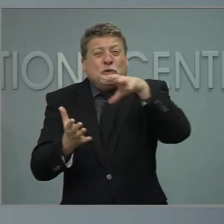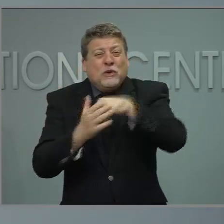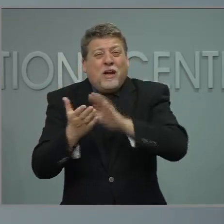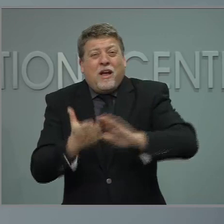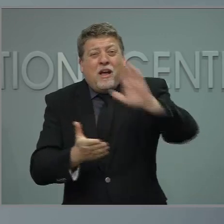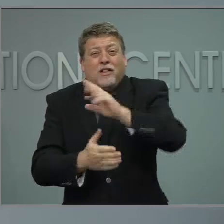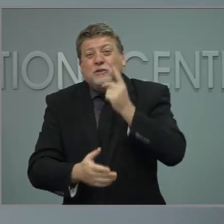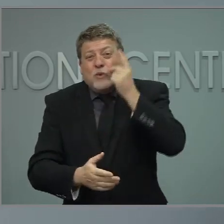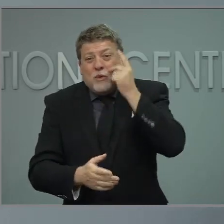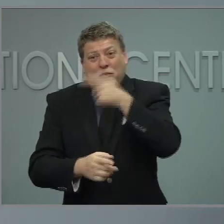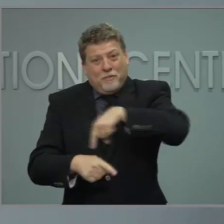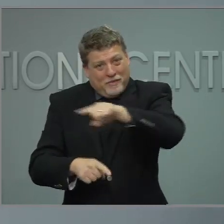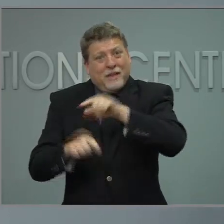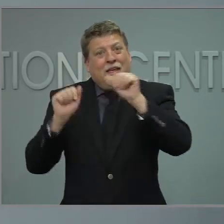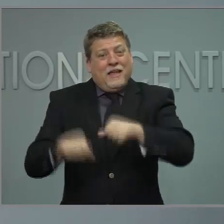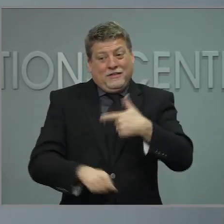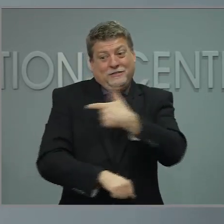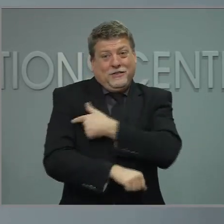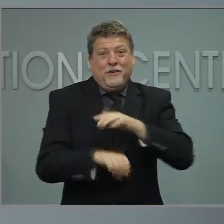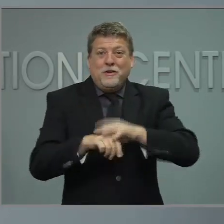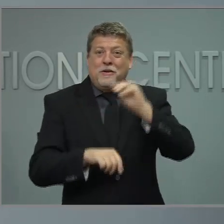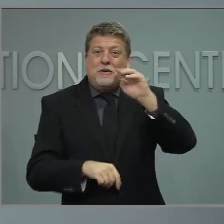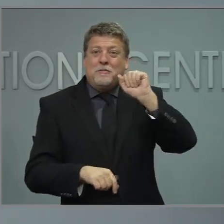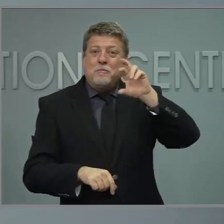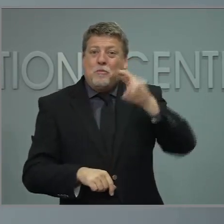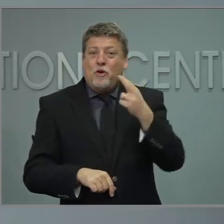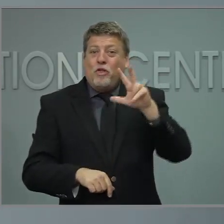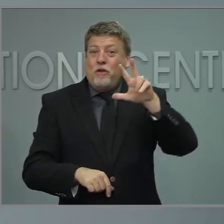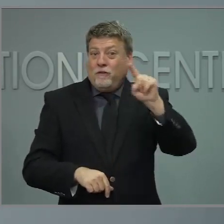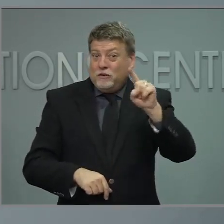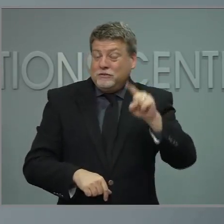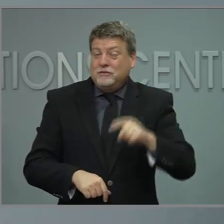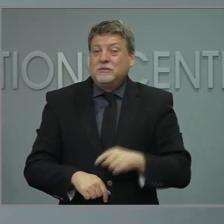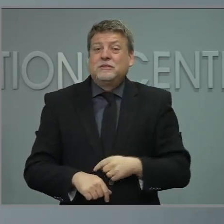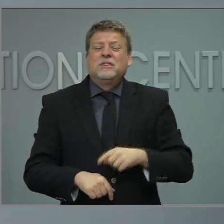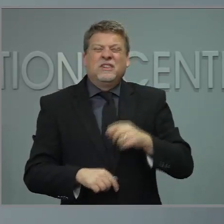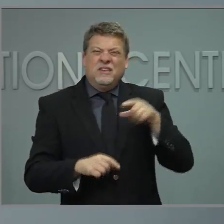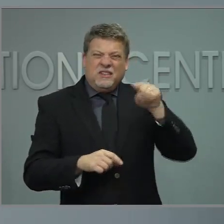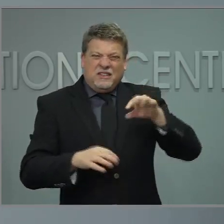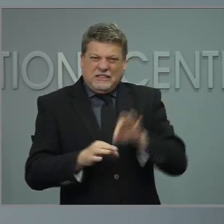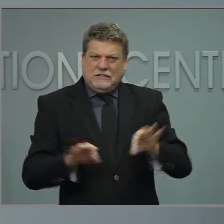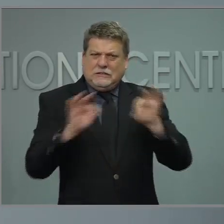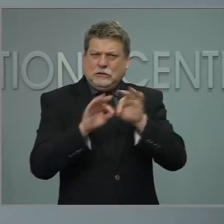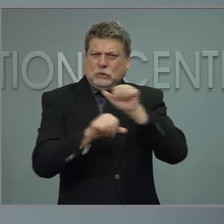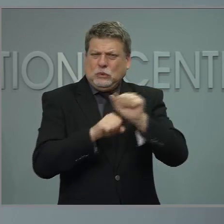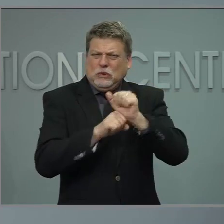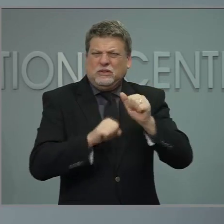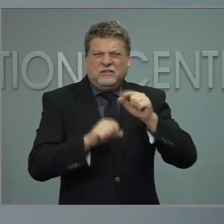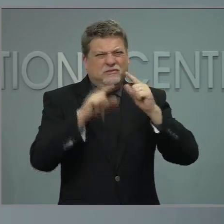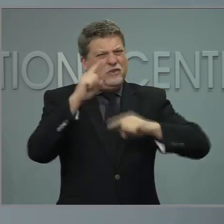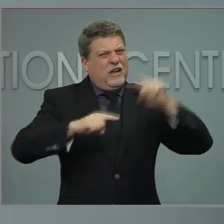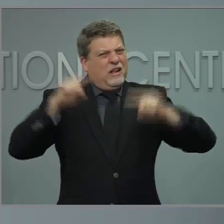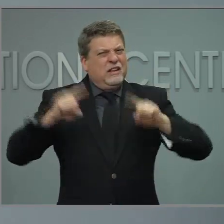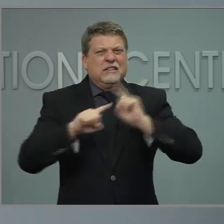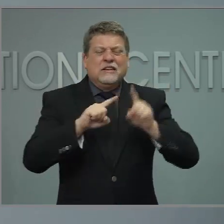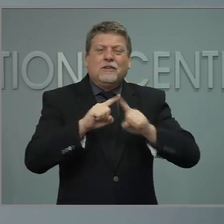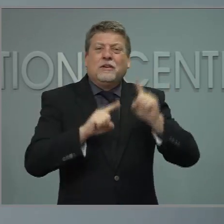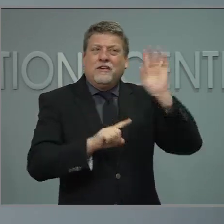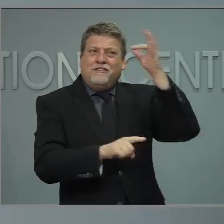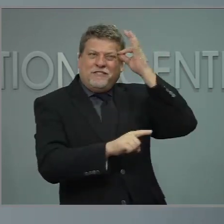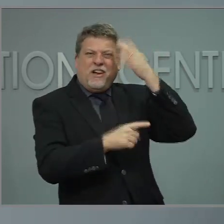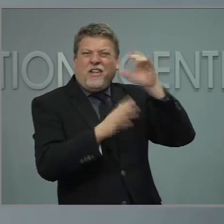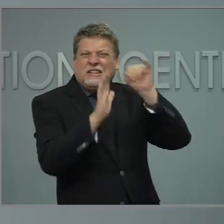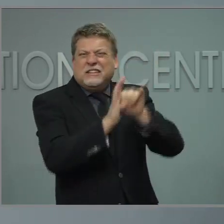beginning March the 31st. This group includes a range of essential workers, as the Governor mentioned, identified by the federal